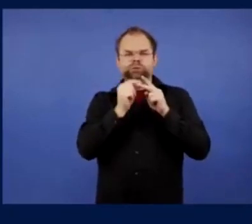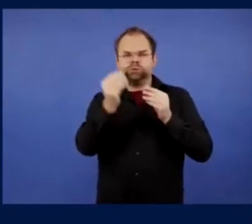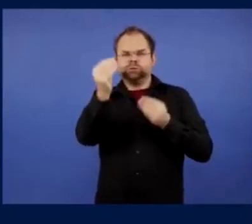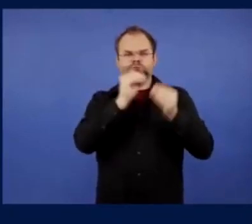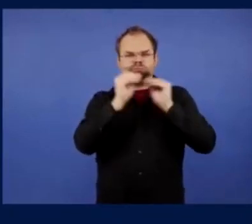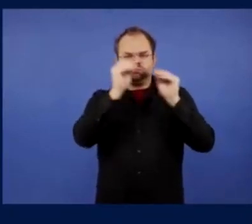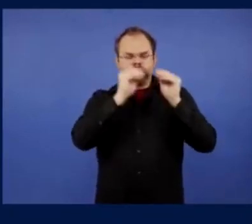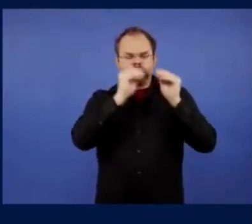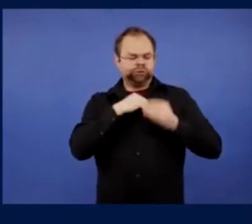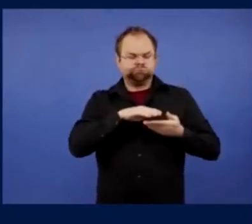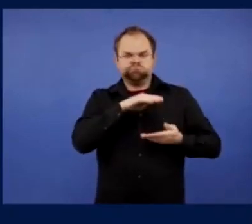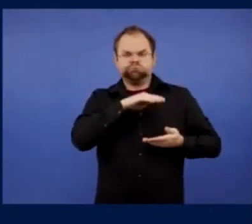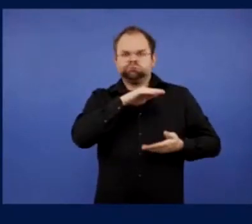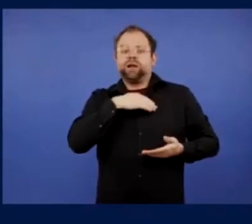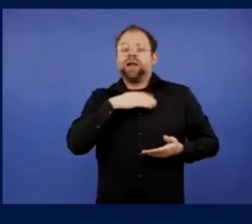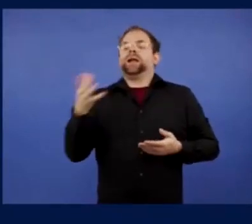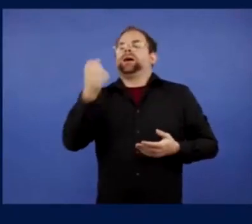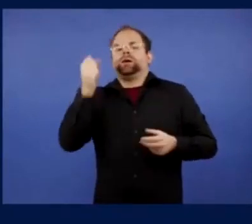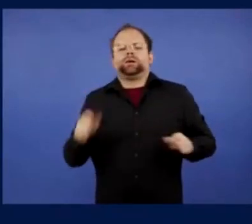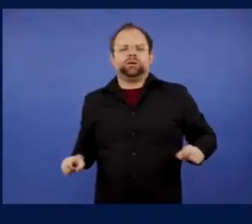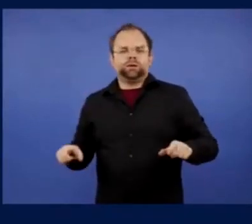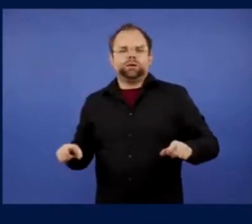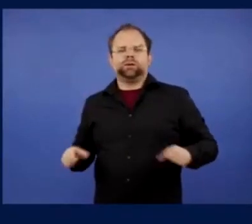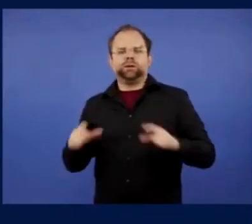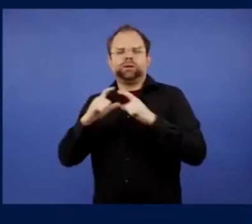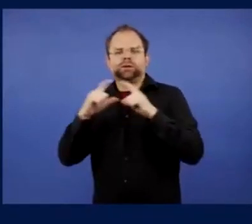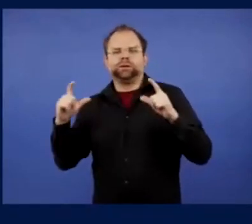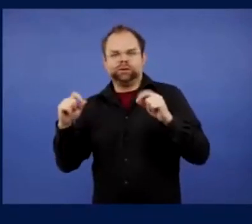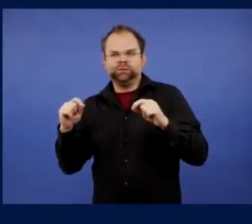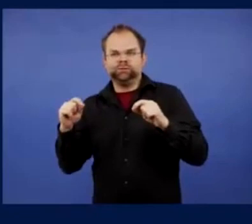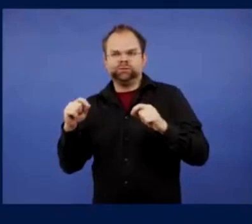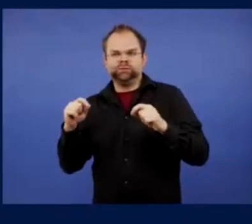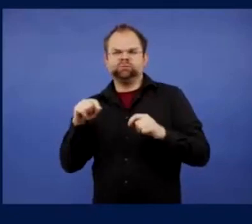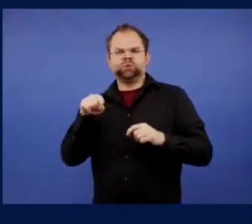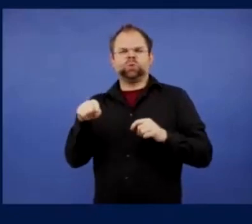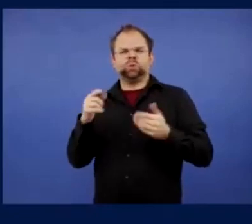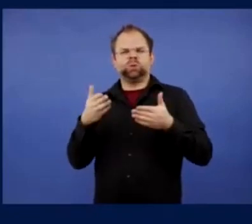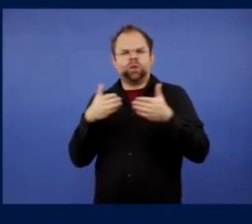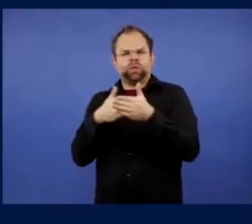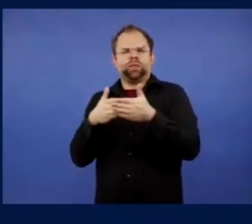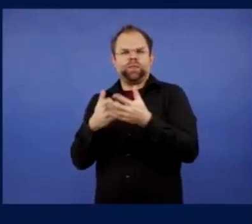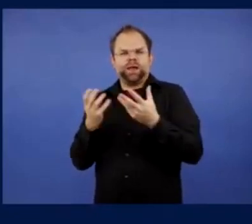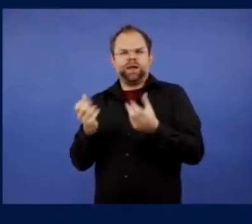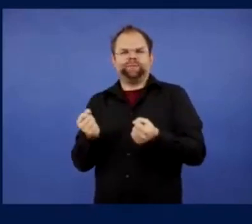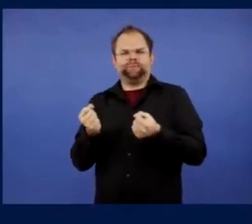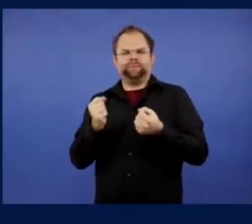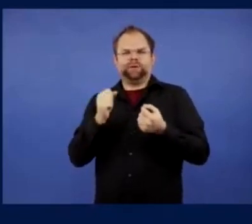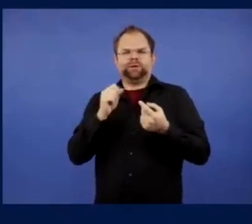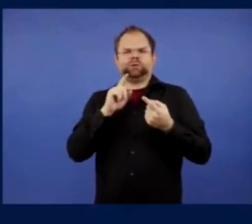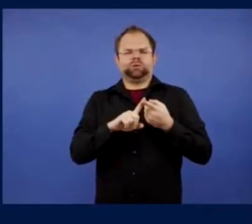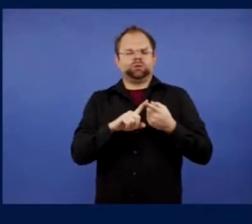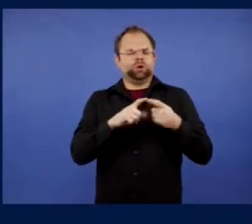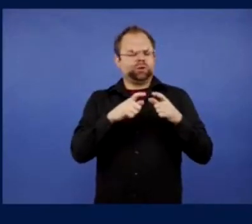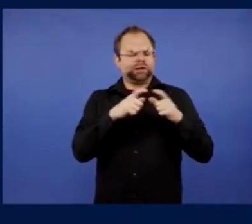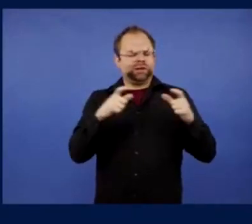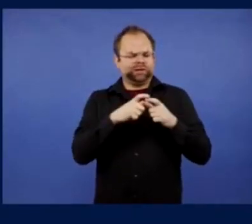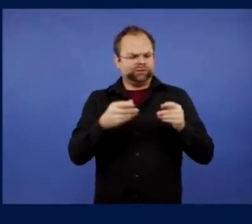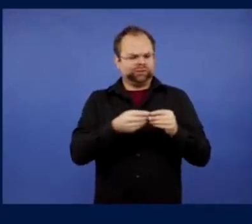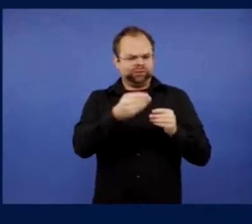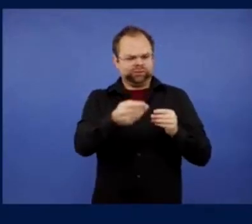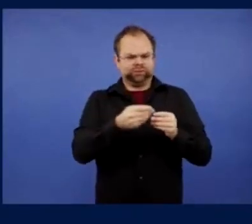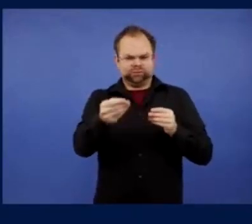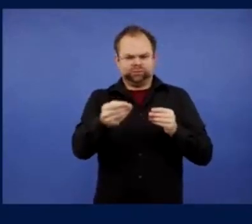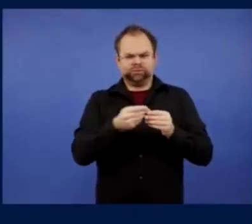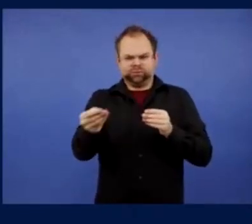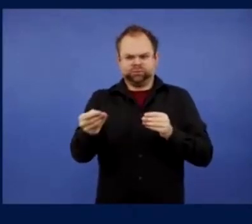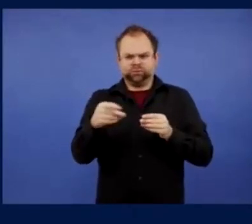when you're in a wheelchair. It's really, really difficult, as you're no doubt aware by, you know, the amount of games you've been with the Gunners. Yeah.